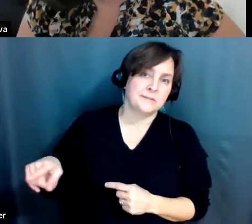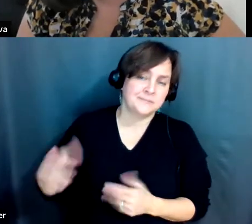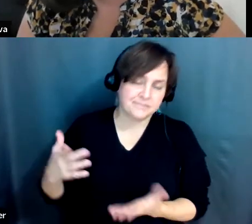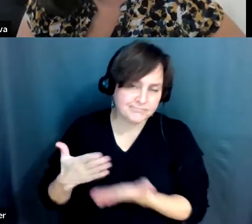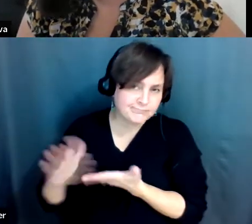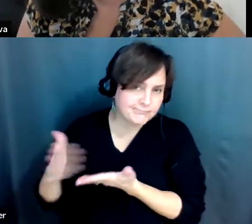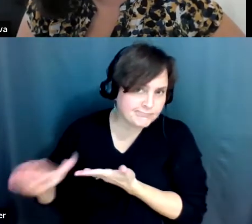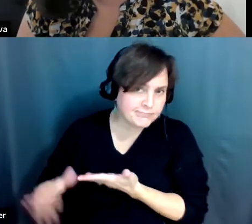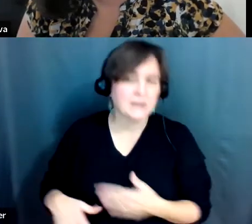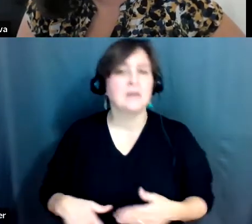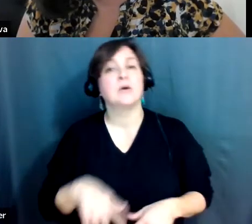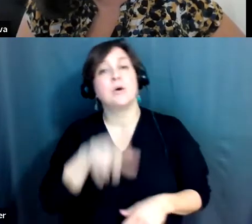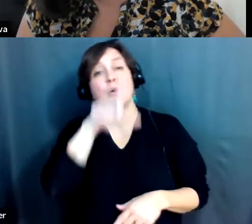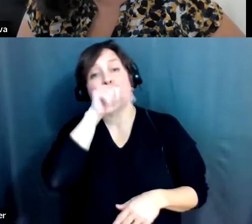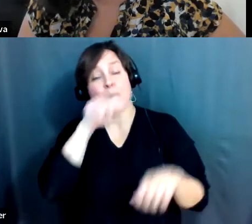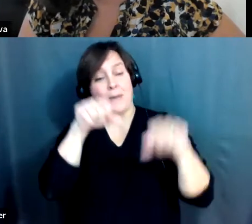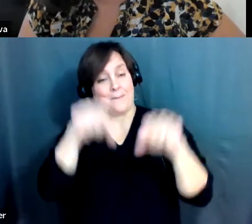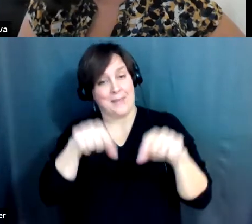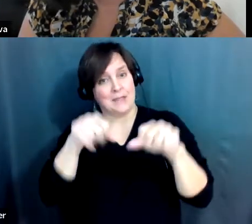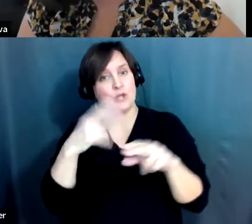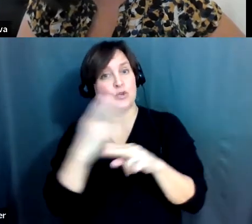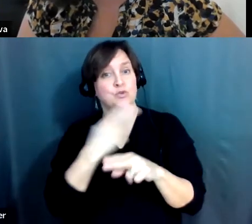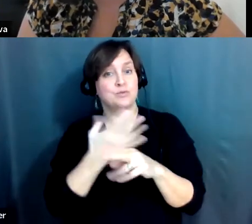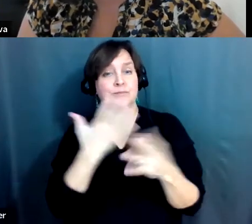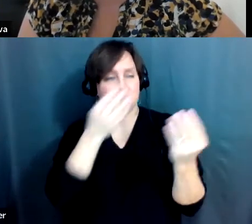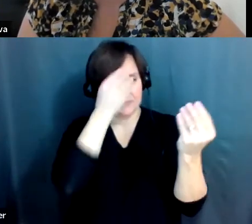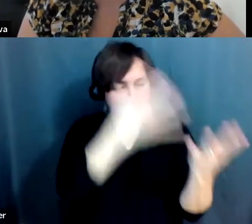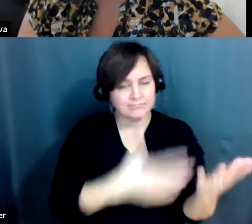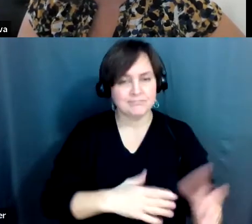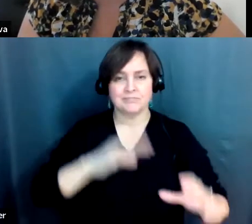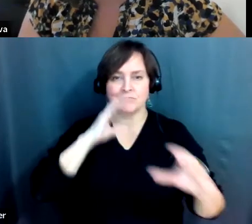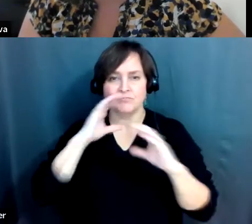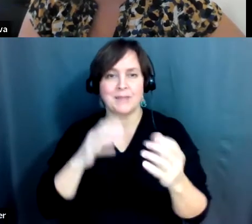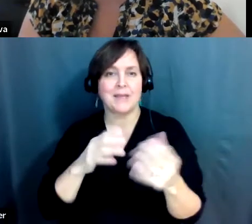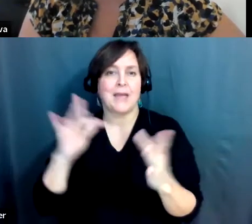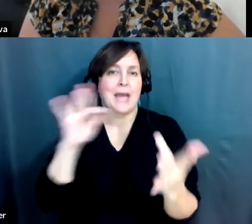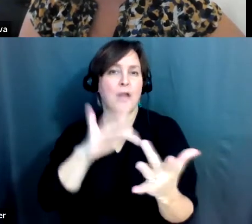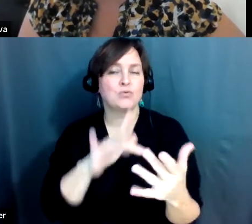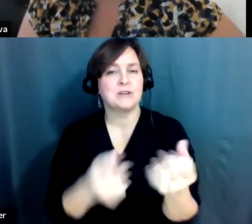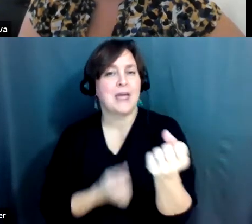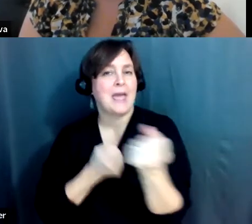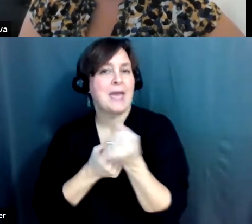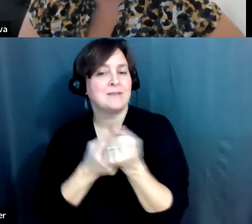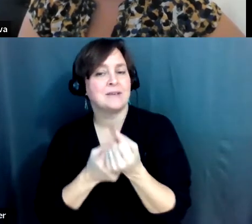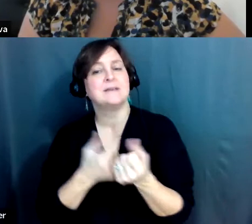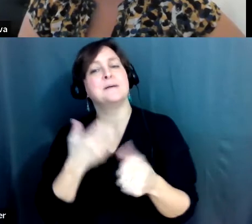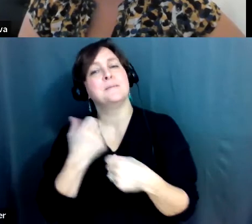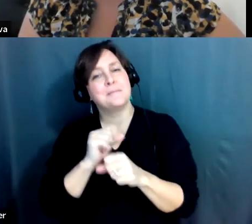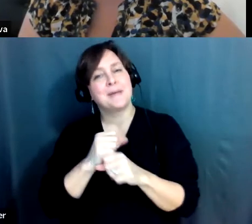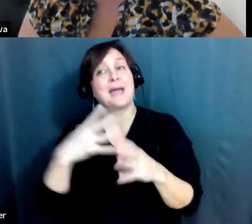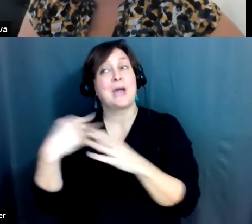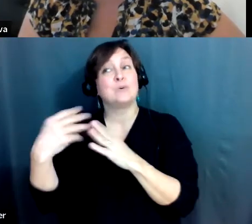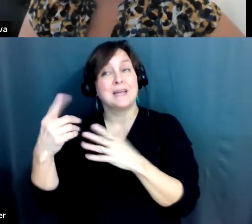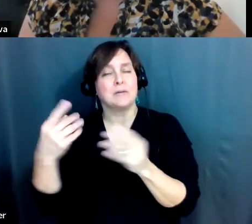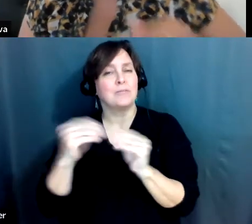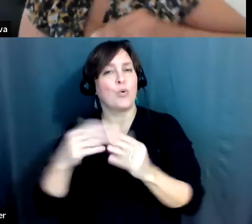education, outreach, and advocacy to make the birding community and the outdoors more welcoming, inclusive, safe, and accessible